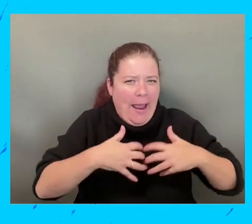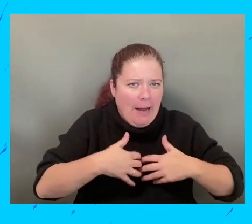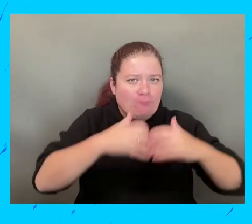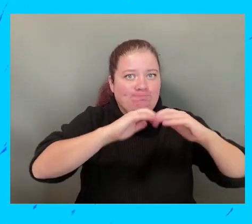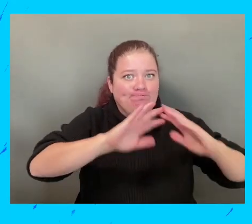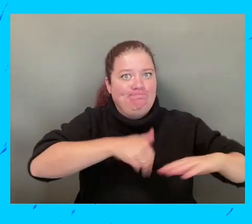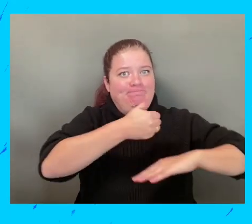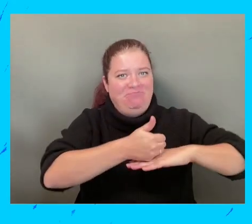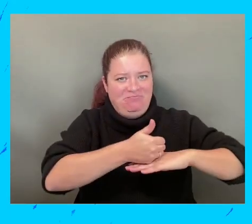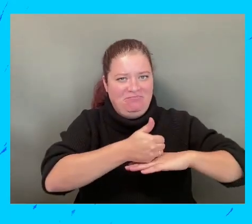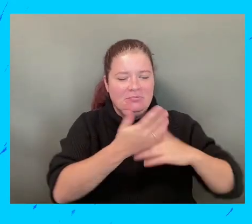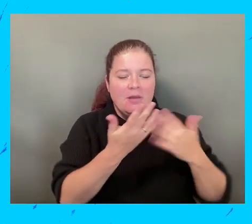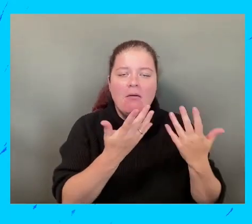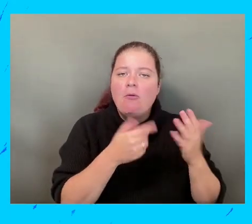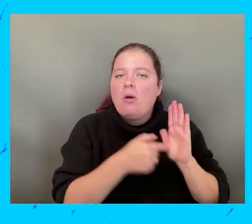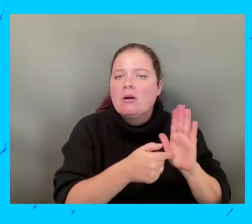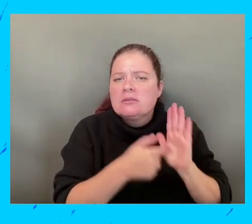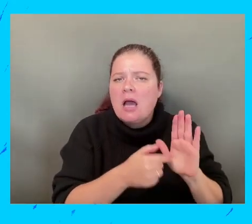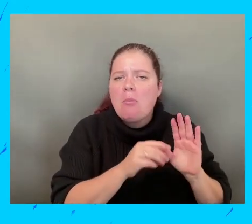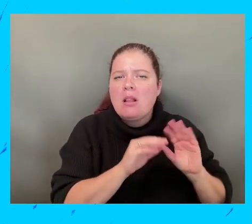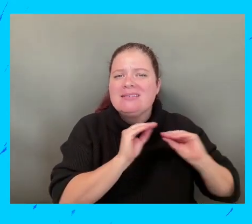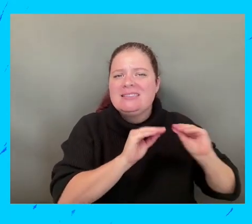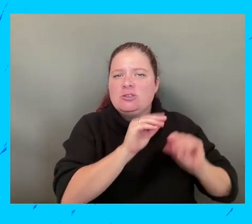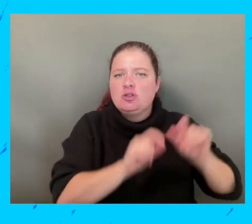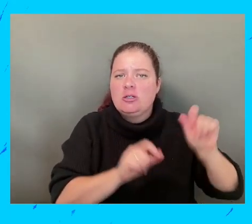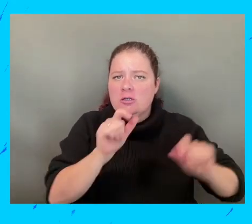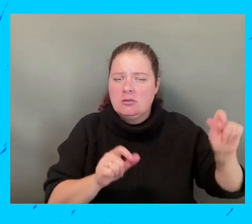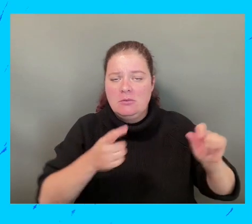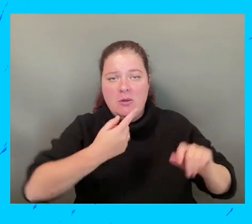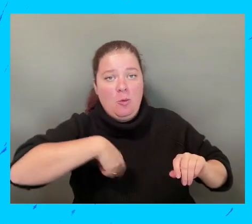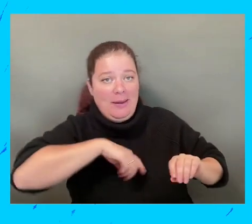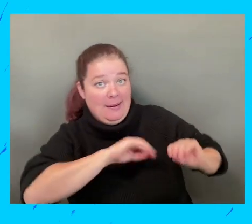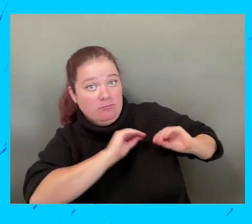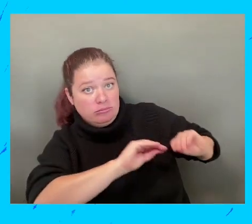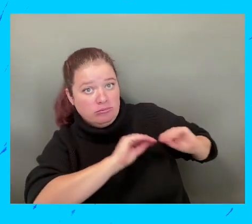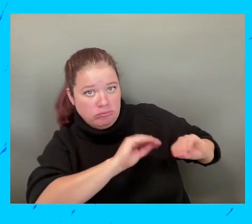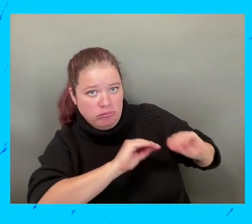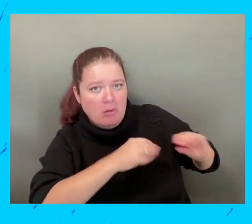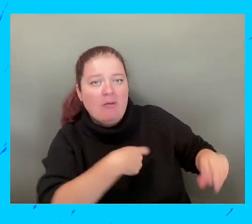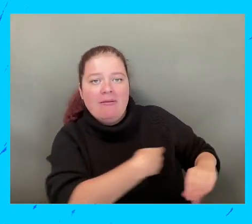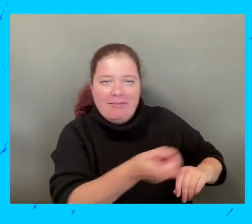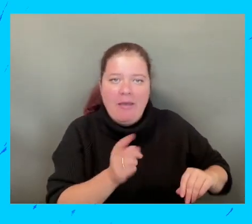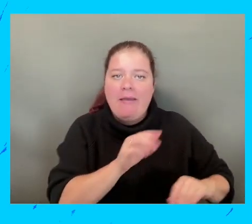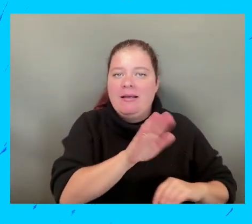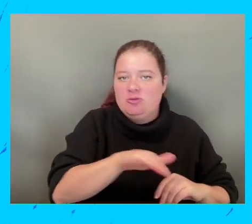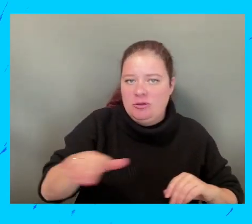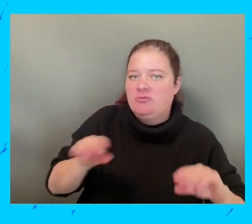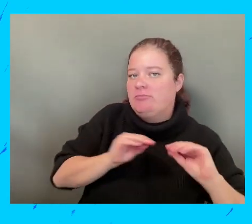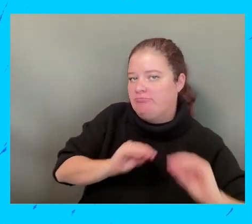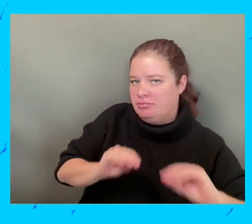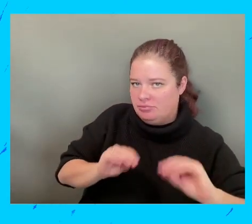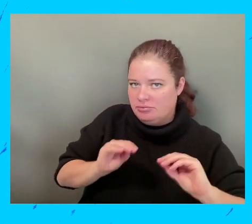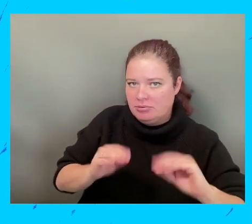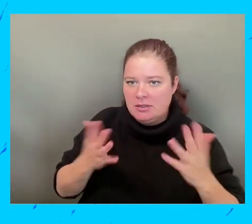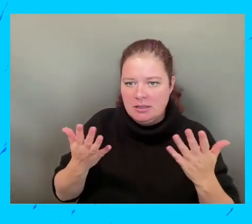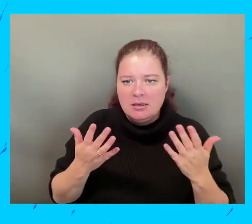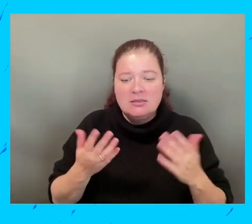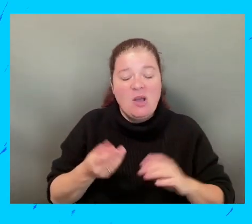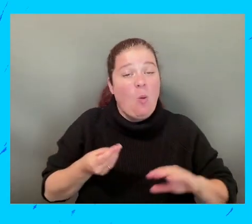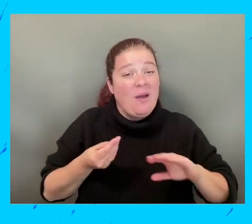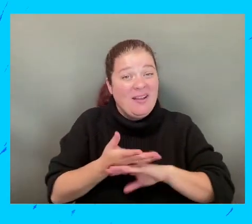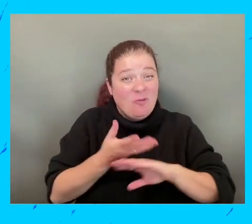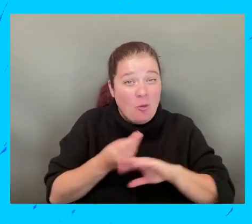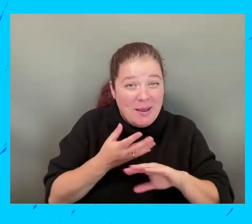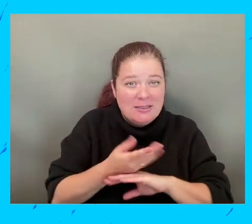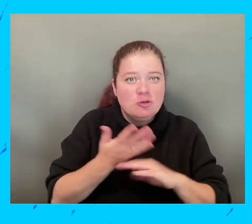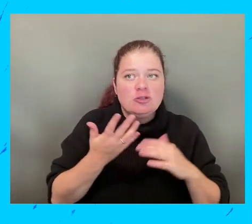day then we are orienting the directors of the school and the teachers in the four days for that